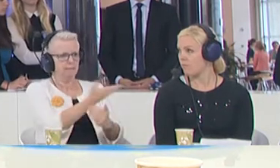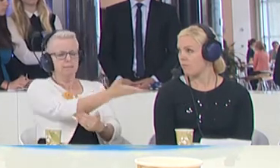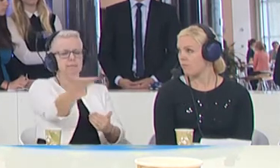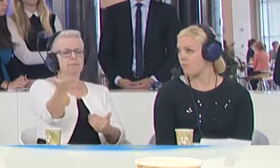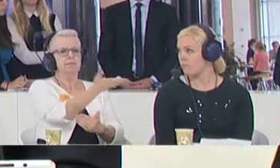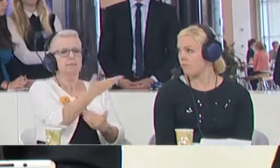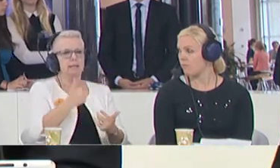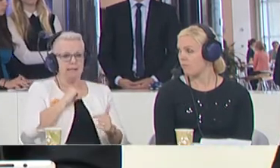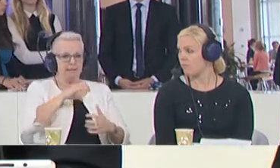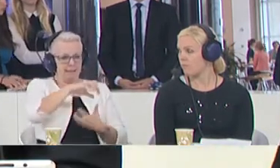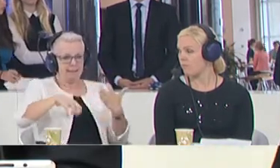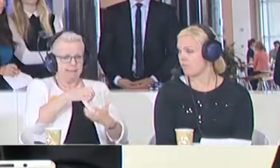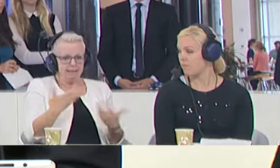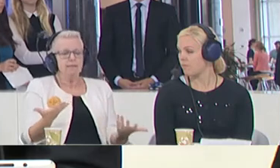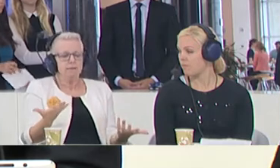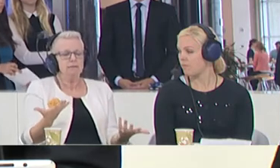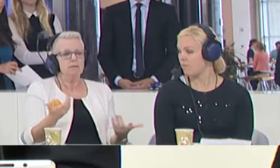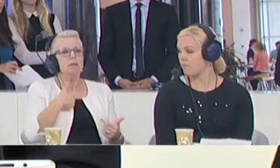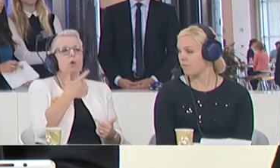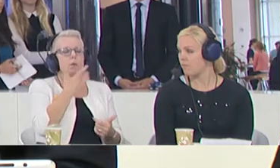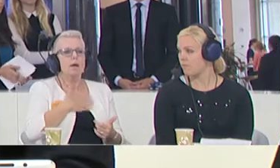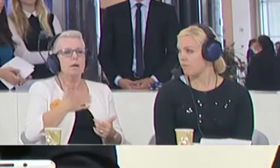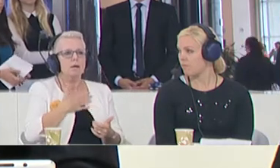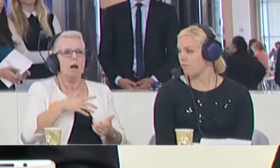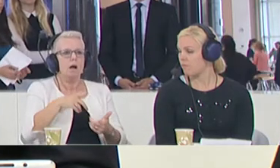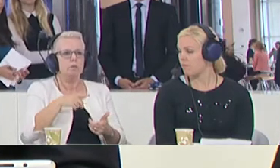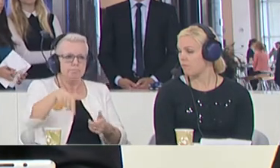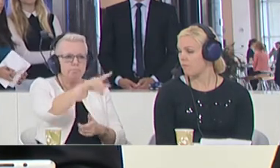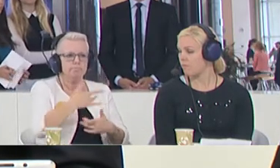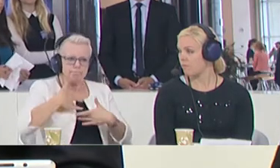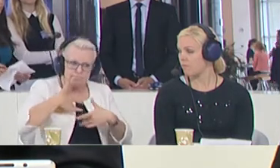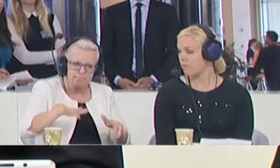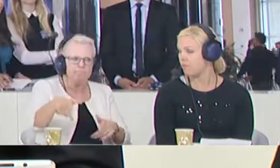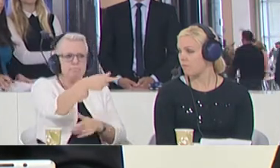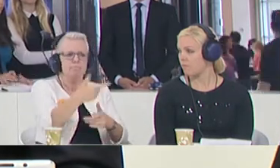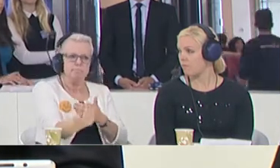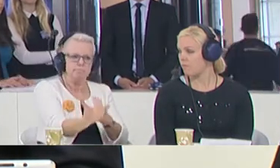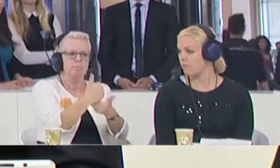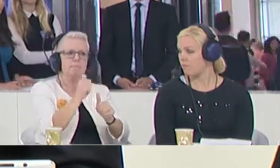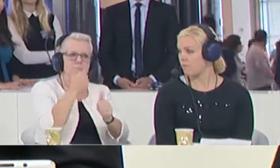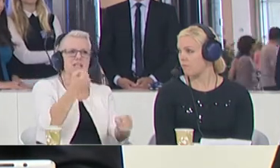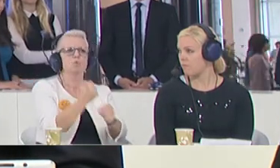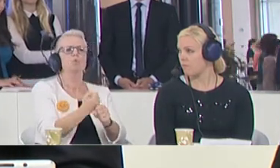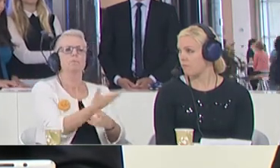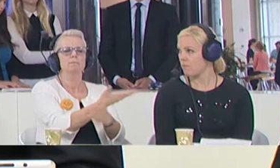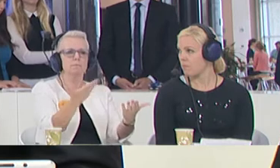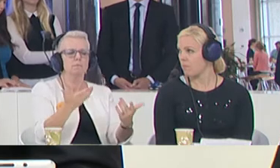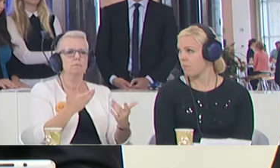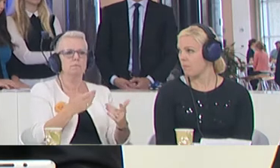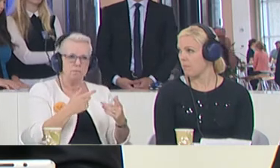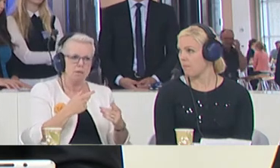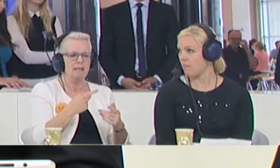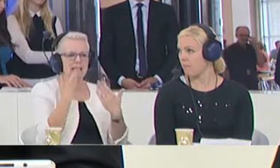crisis that we have in our neighborhood. So I would like to see a coalition of the willing to go to take a step and to to lead by